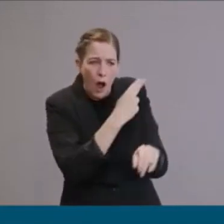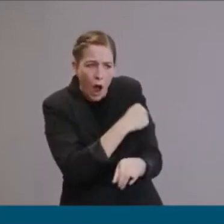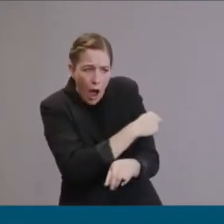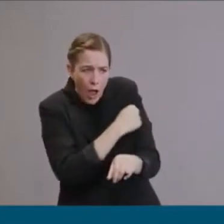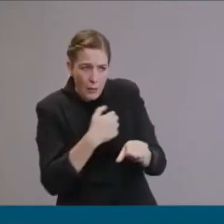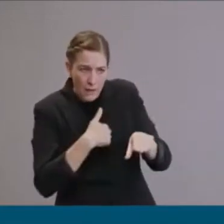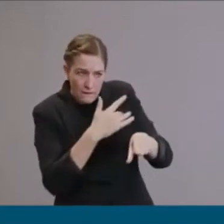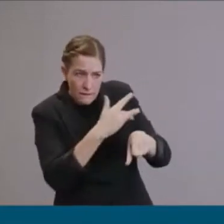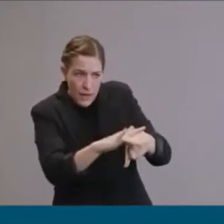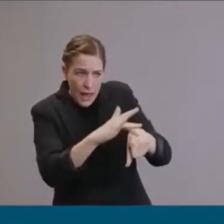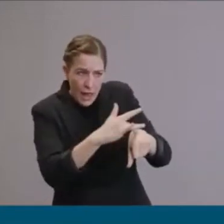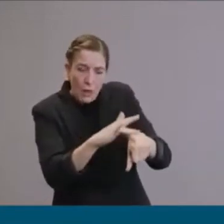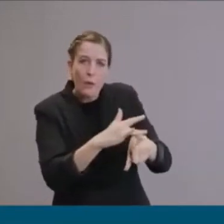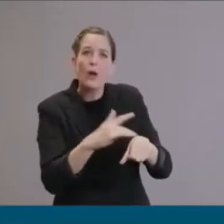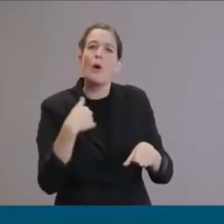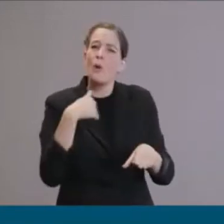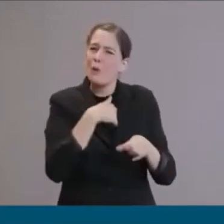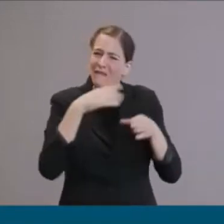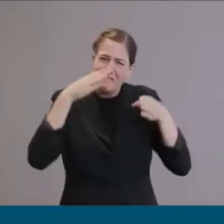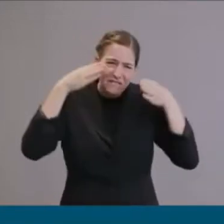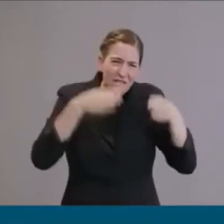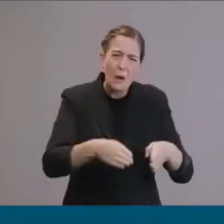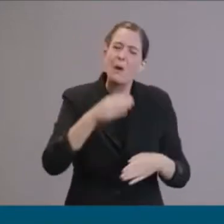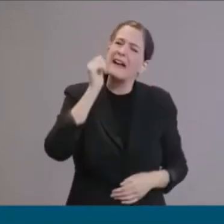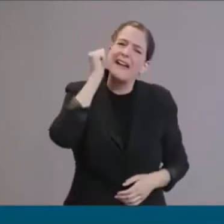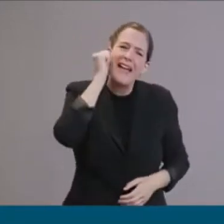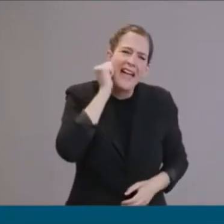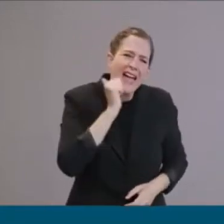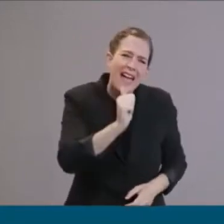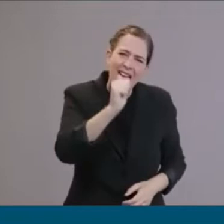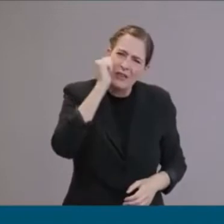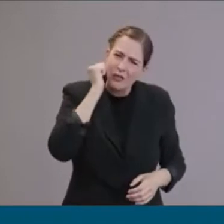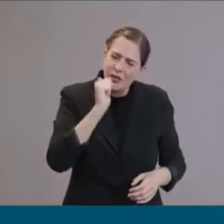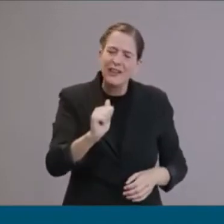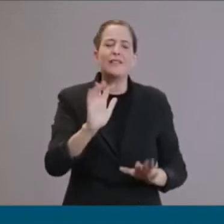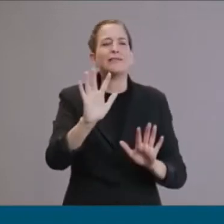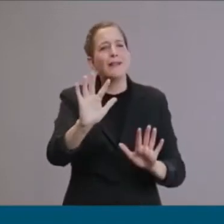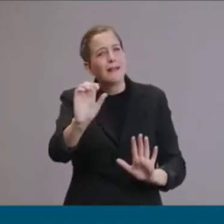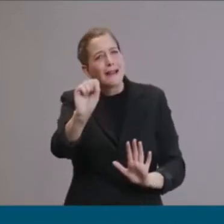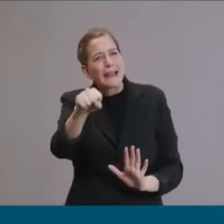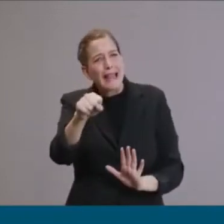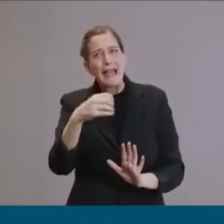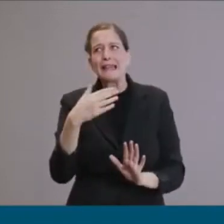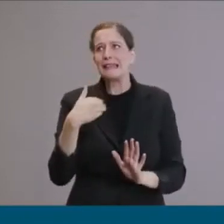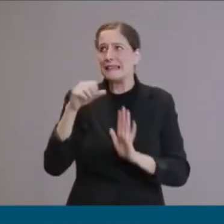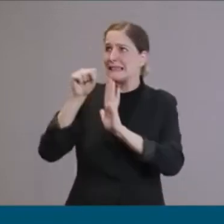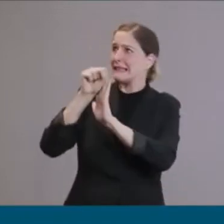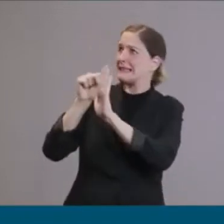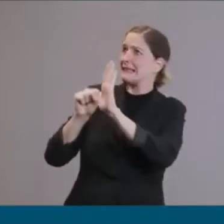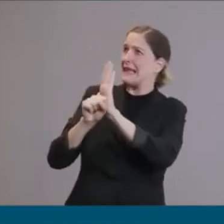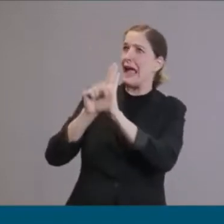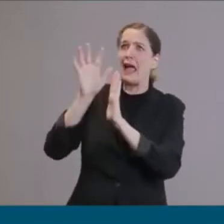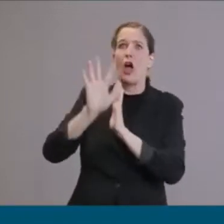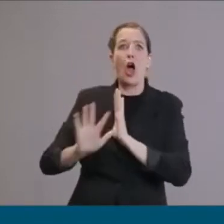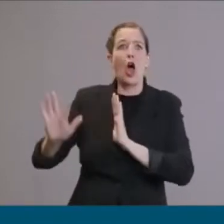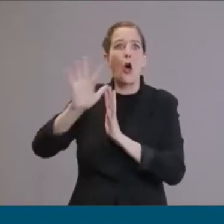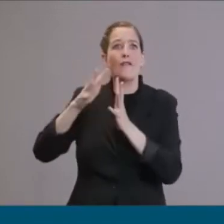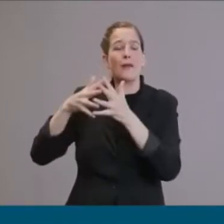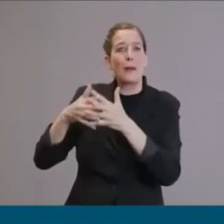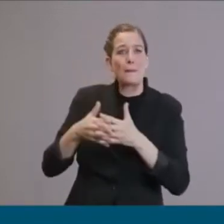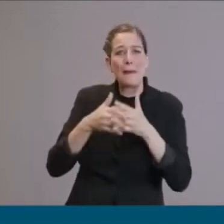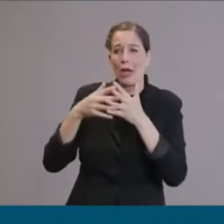every day. Of course we've been discussing some other things in the state and in the nation but in terms of top priority